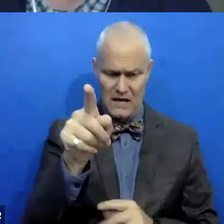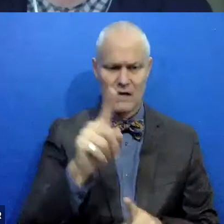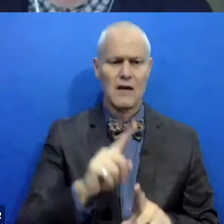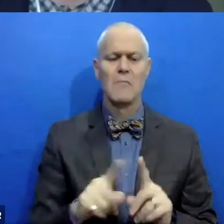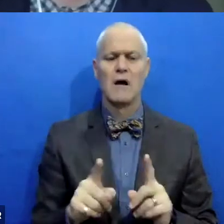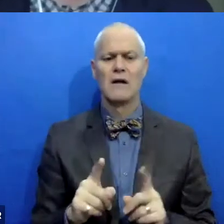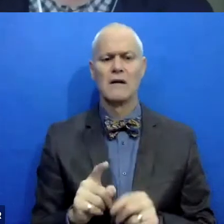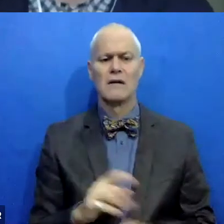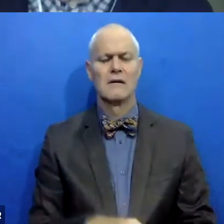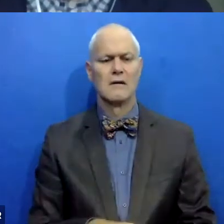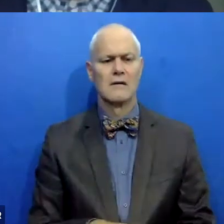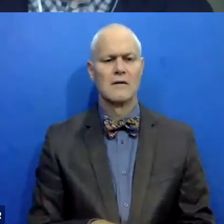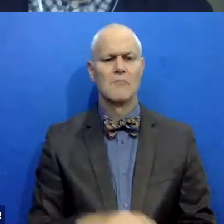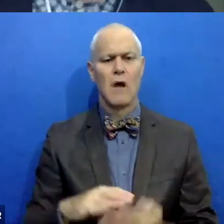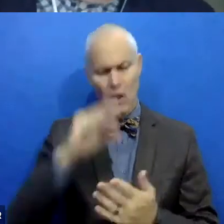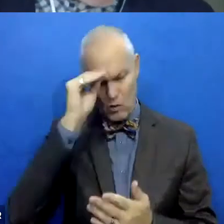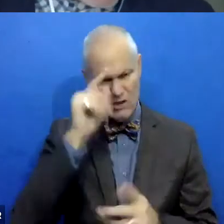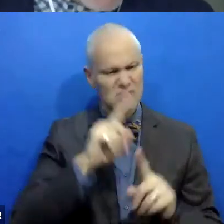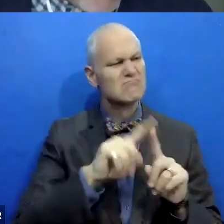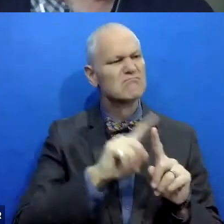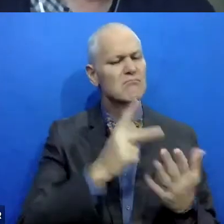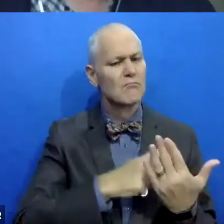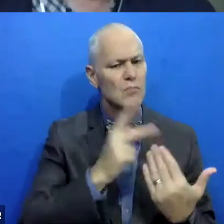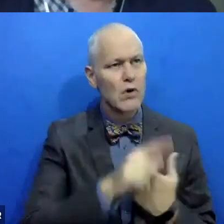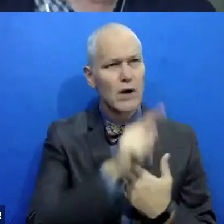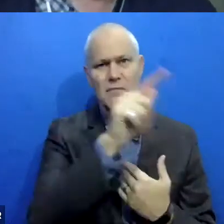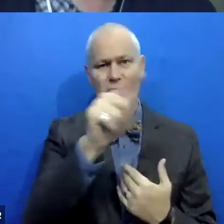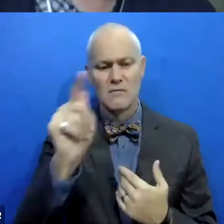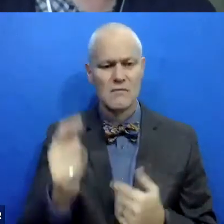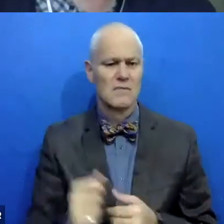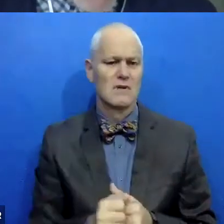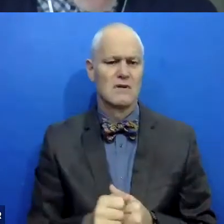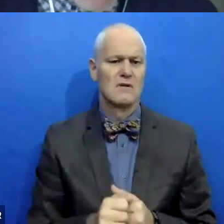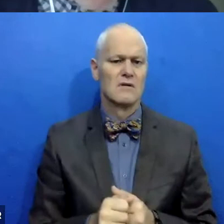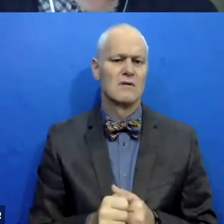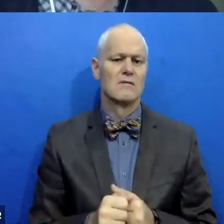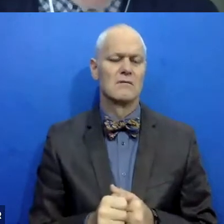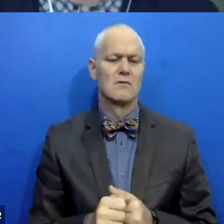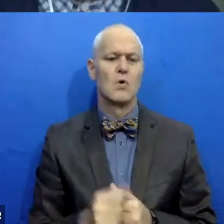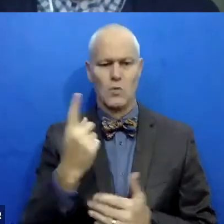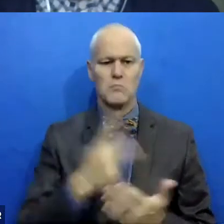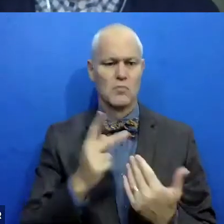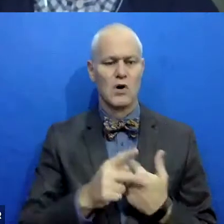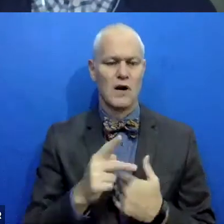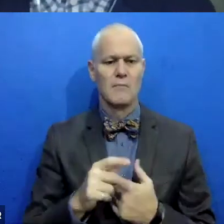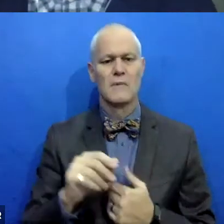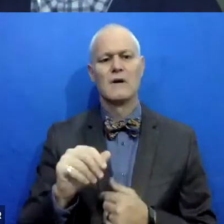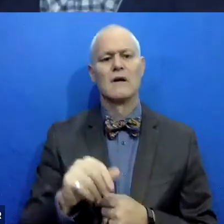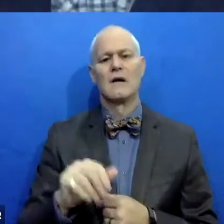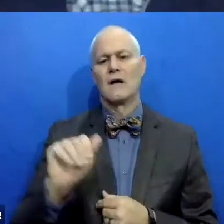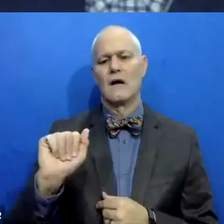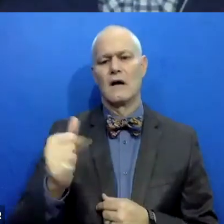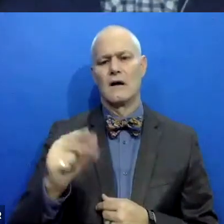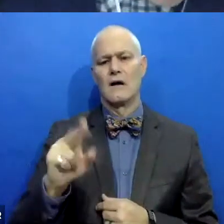especially after learning about some other programs, including, um, one that's, um, Todd Augusta Scott is involved in